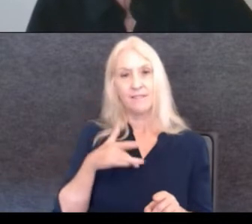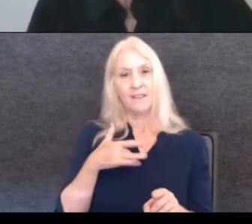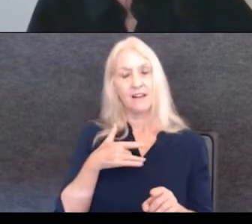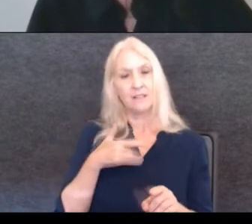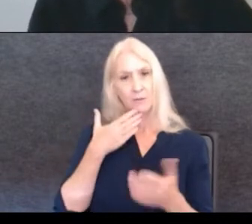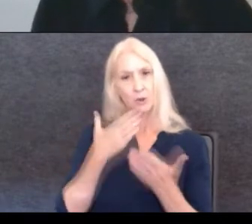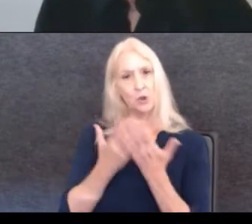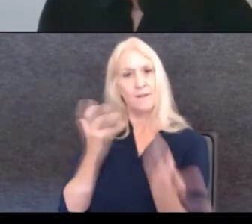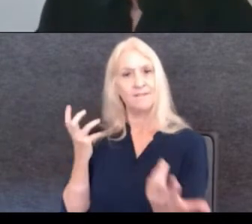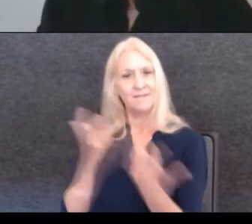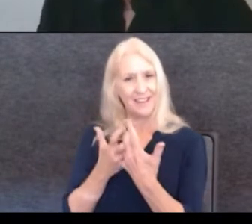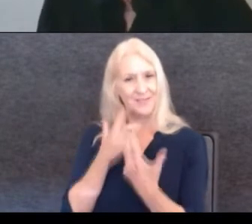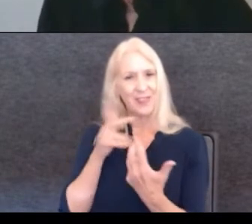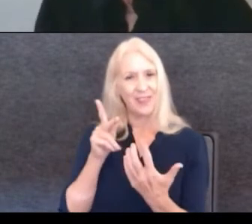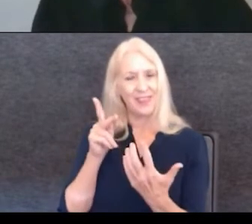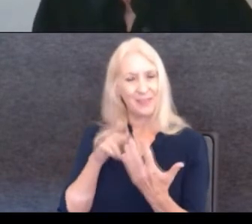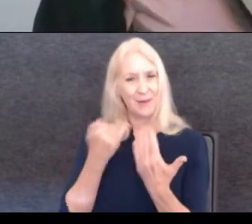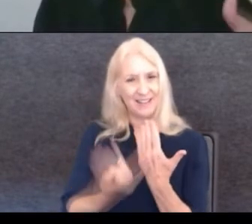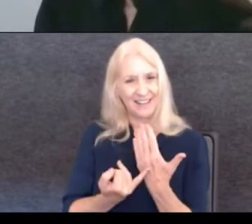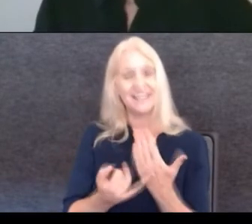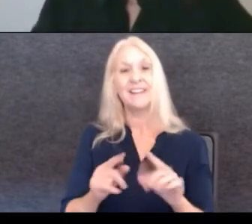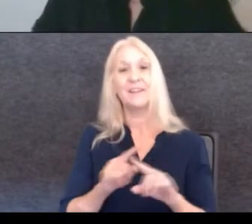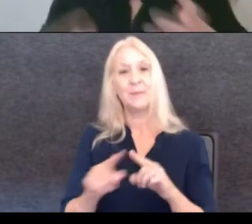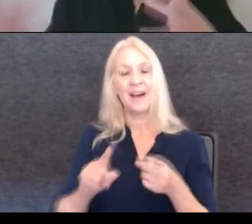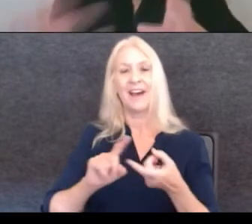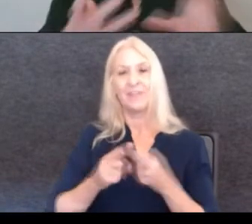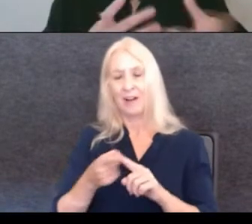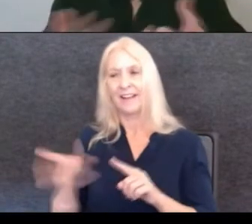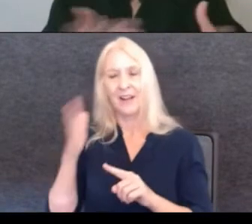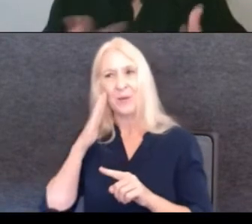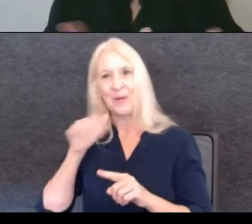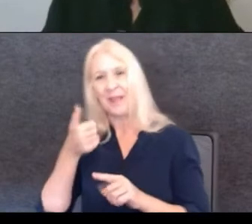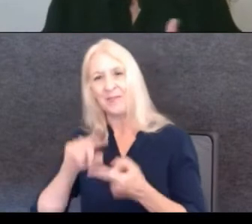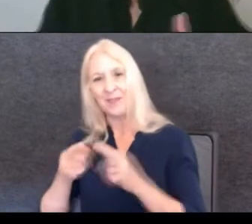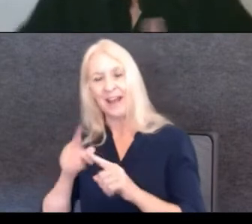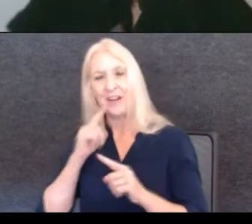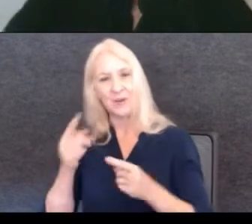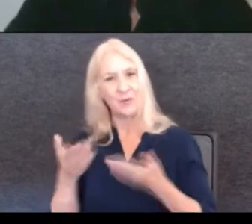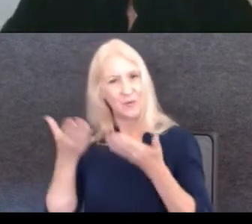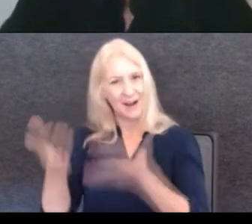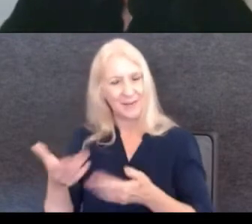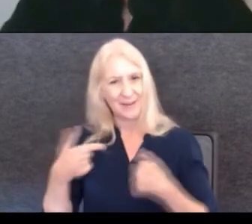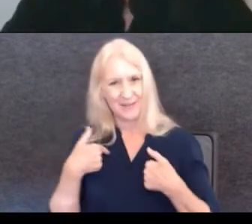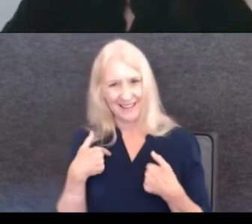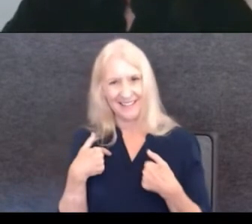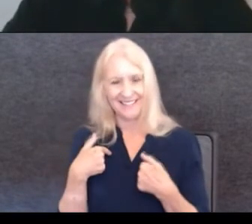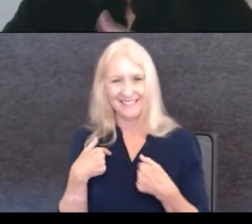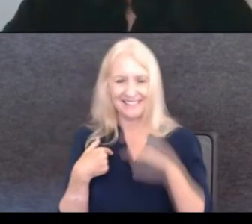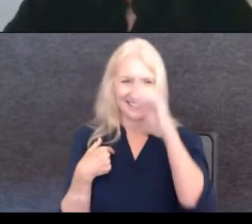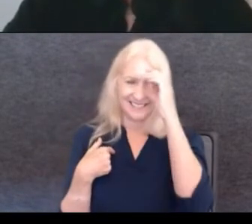fit for the project, but there was a friend of a friend who recommended me. So, um,